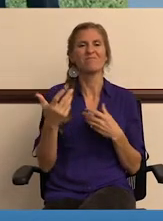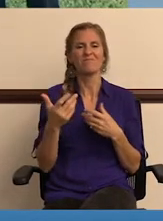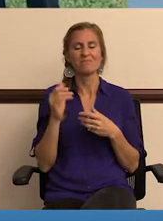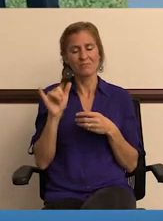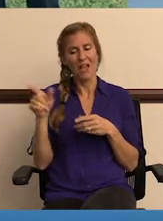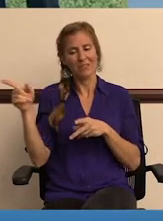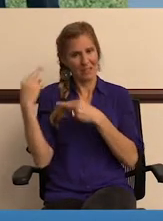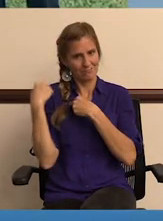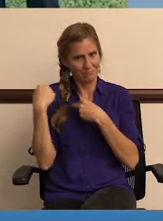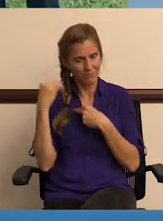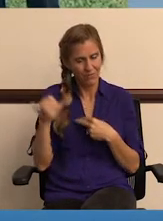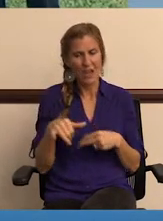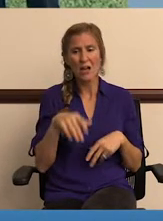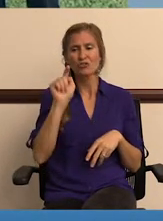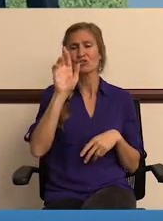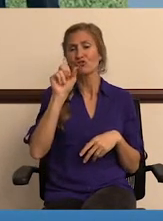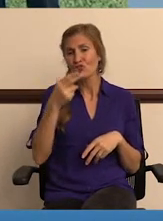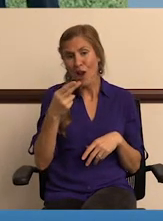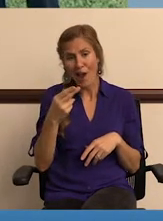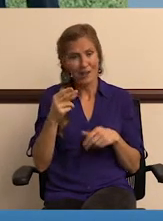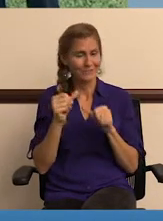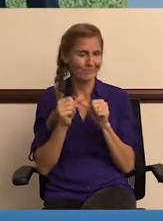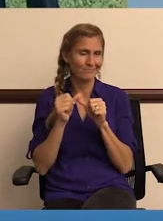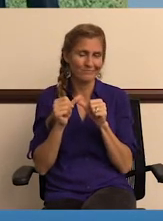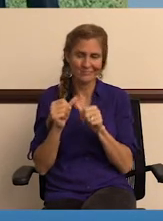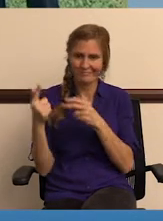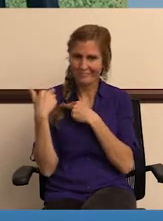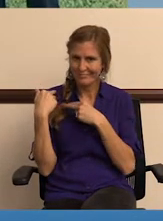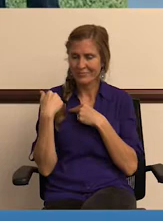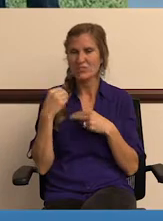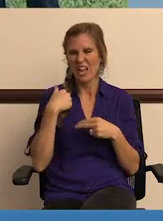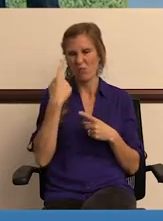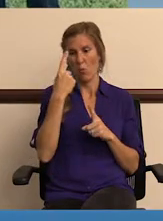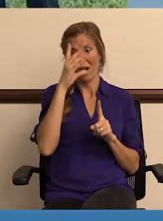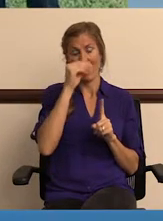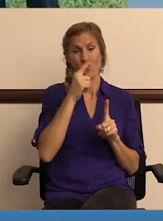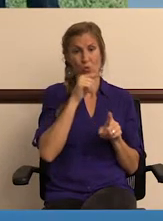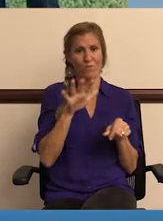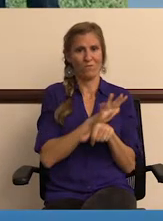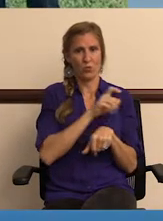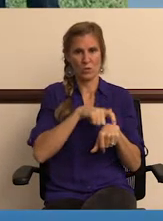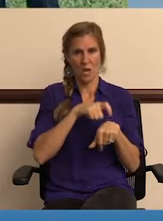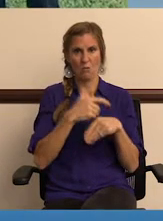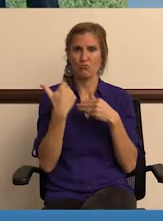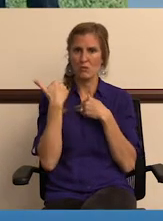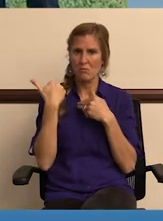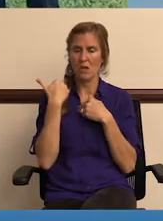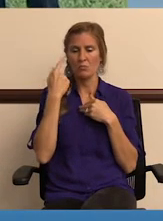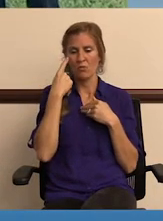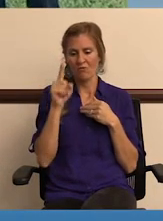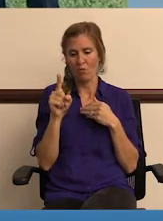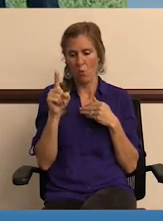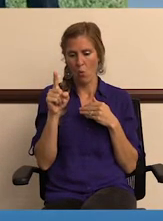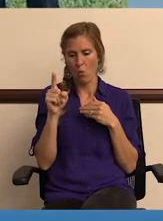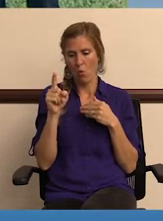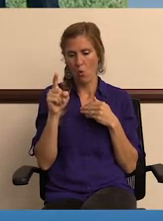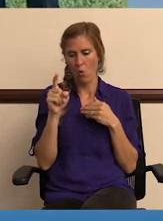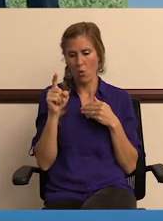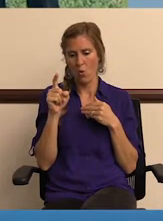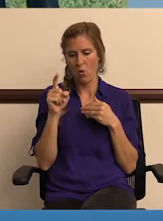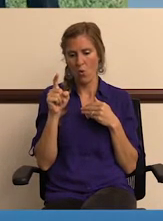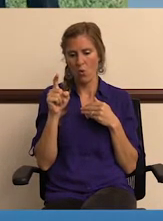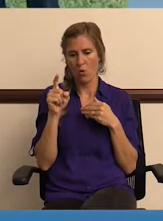issue is trash collection and litter control. I think it's constant. So we have a couple of guys that we have one full-time that is responsible